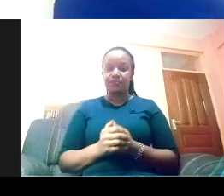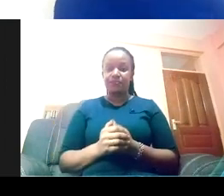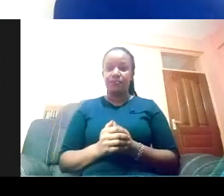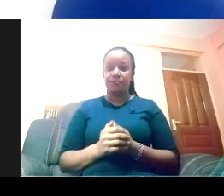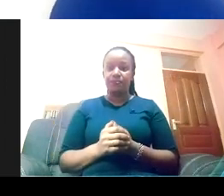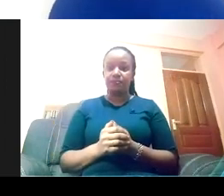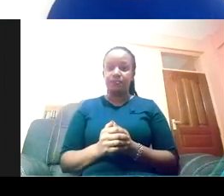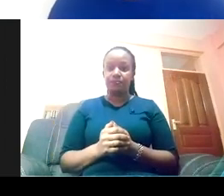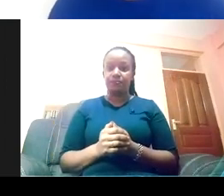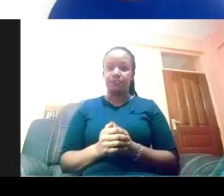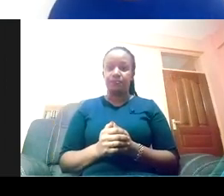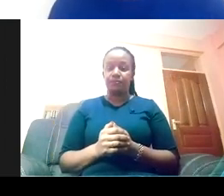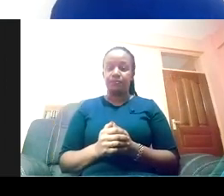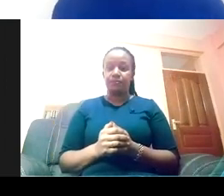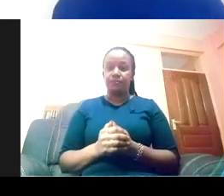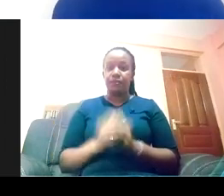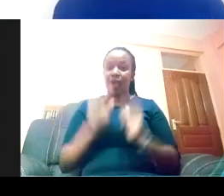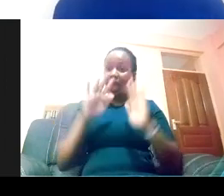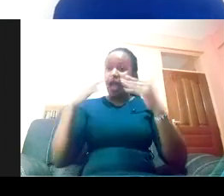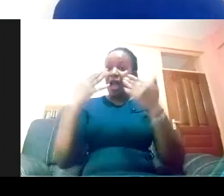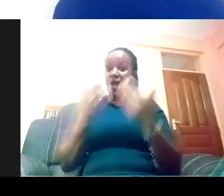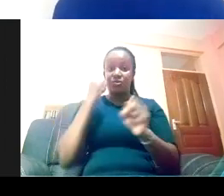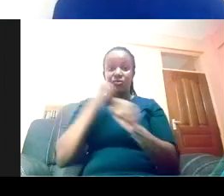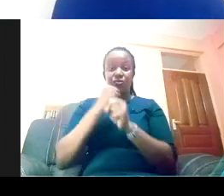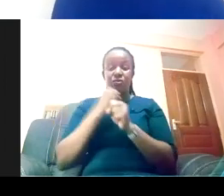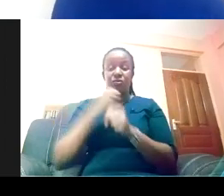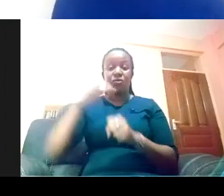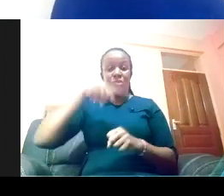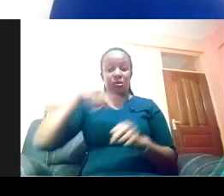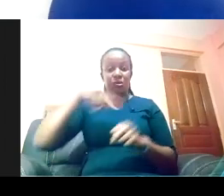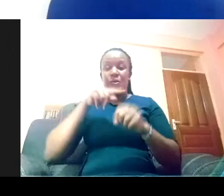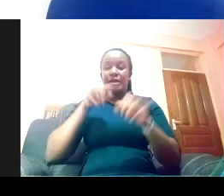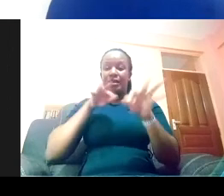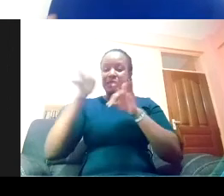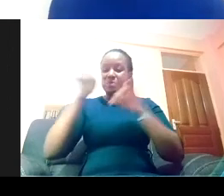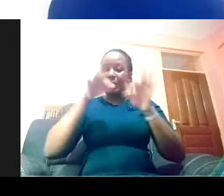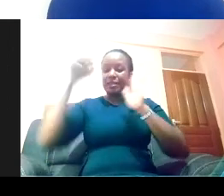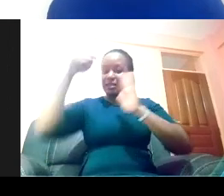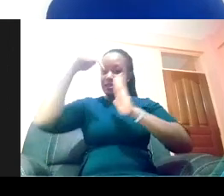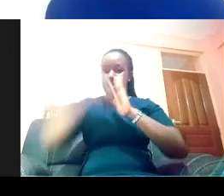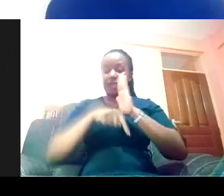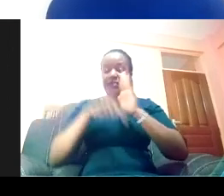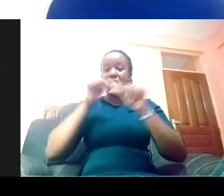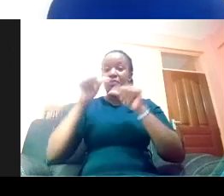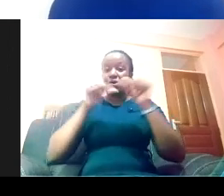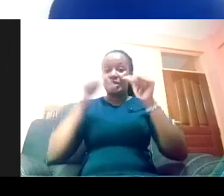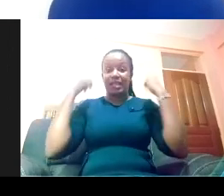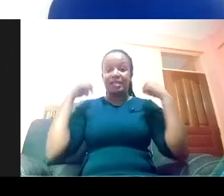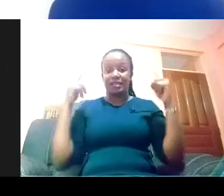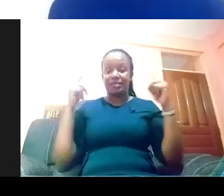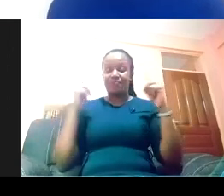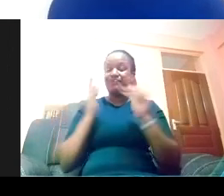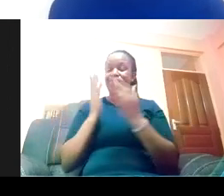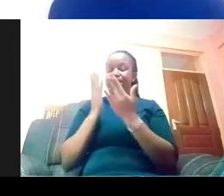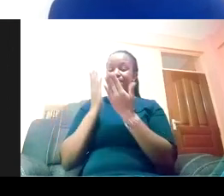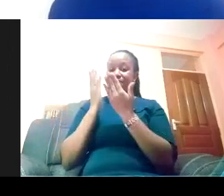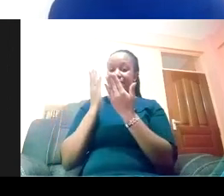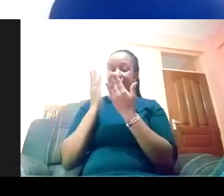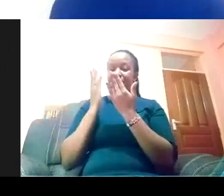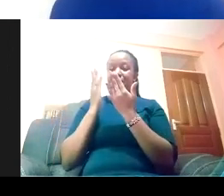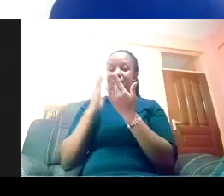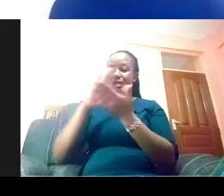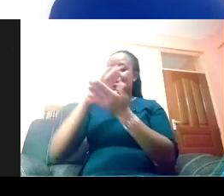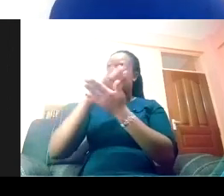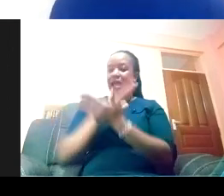So how do we broaden that definition of success? This is a model I use in a lot of my trainings,